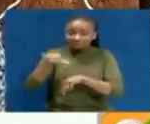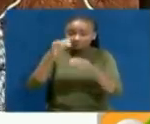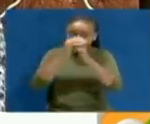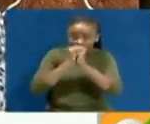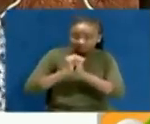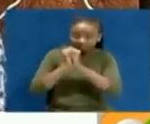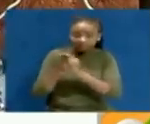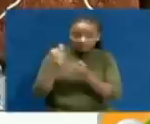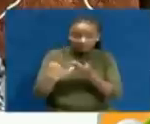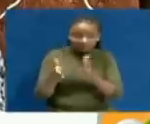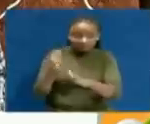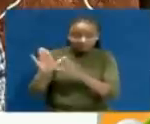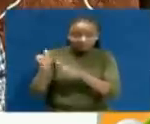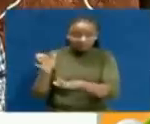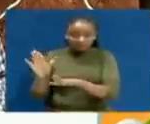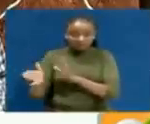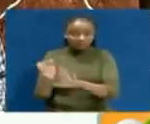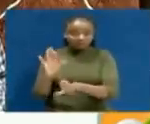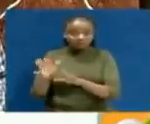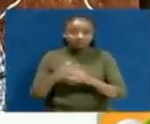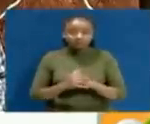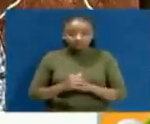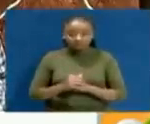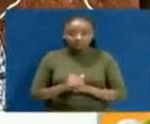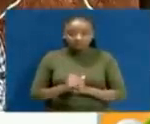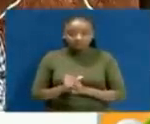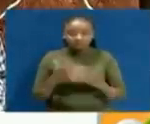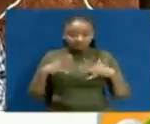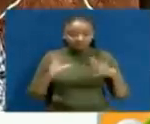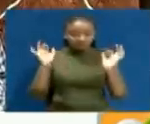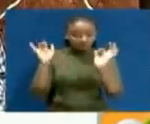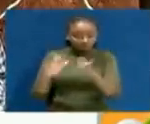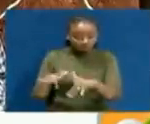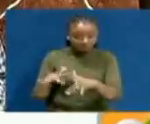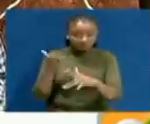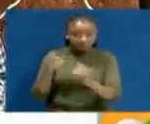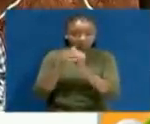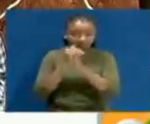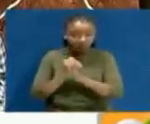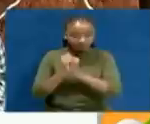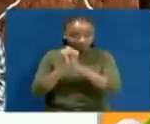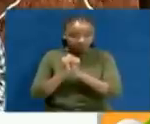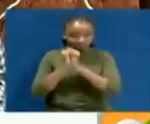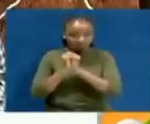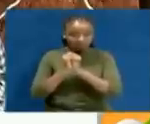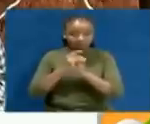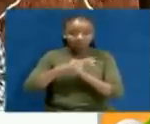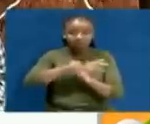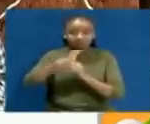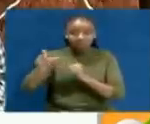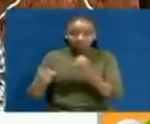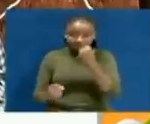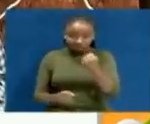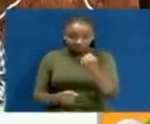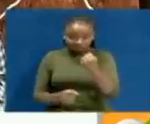worship resume in the physical and in-person as well as congregational worshipping in the five counties